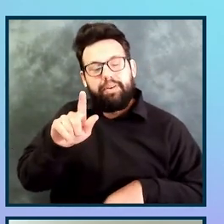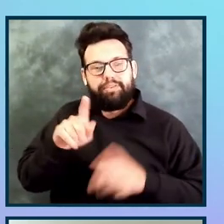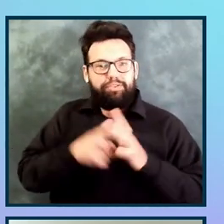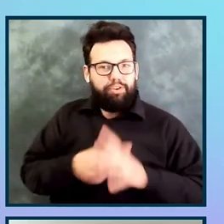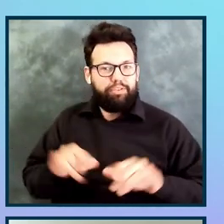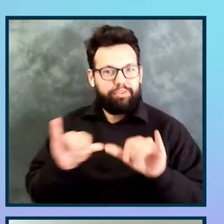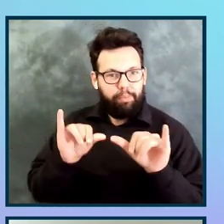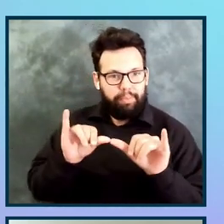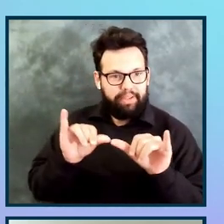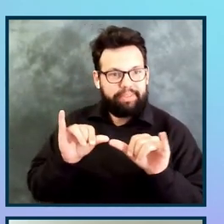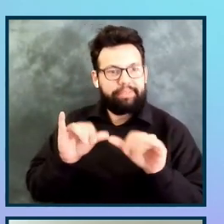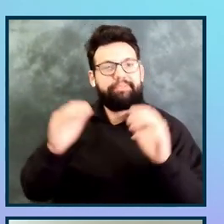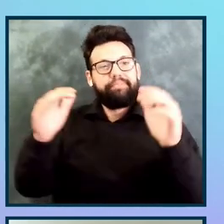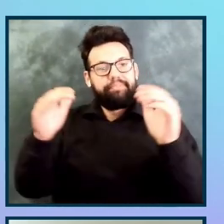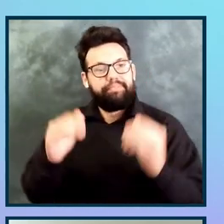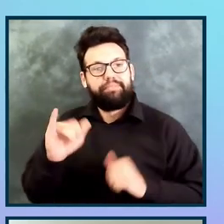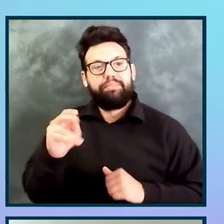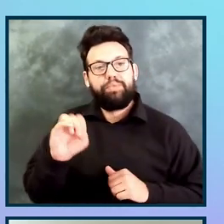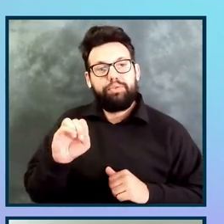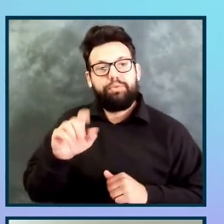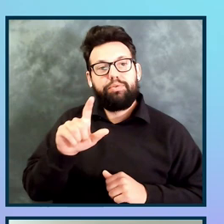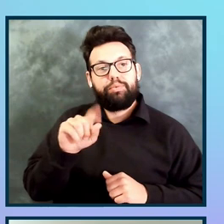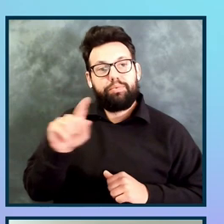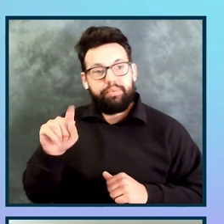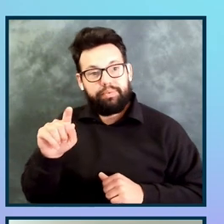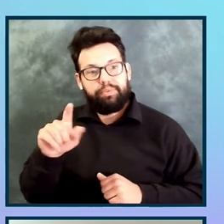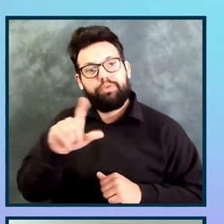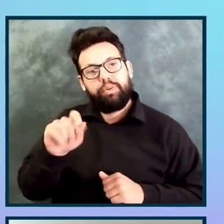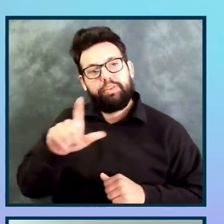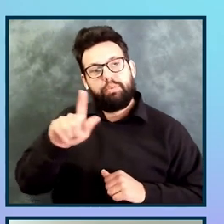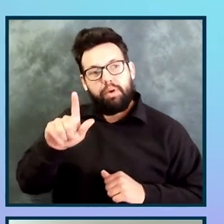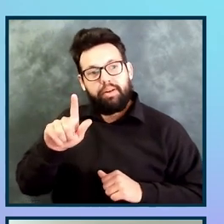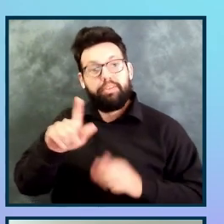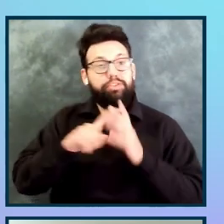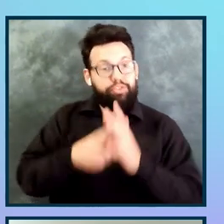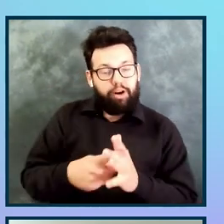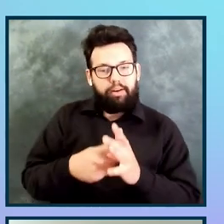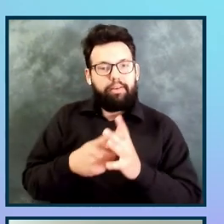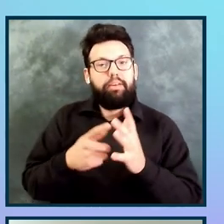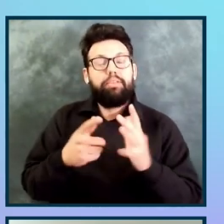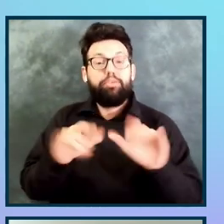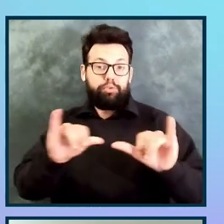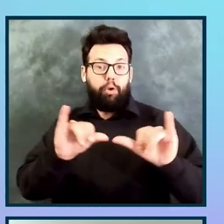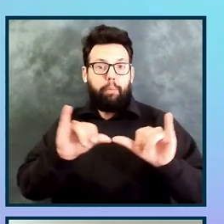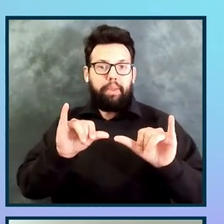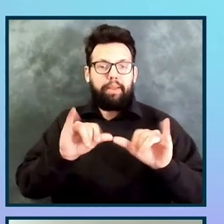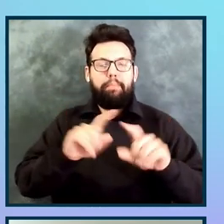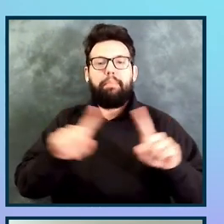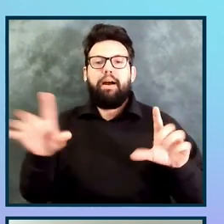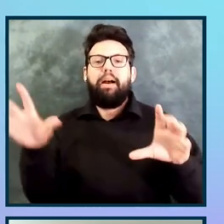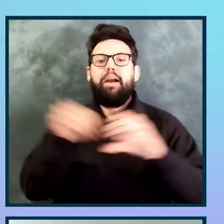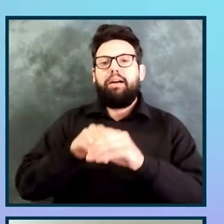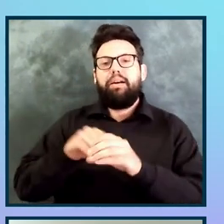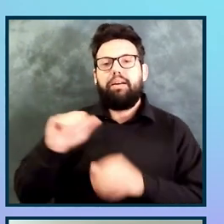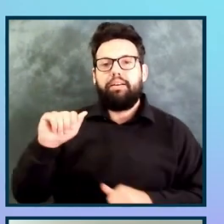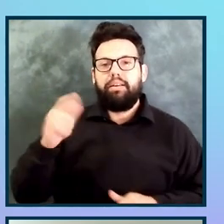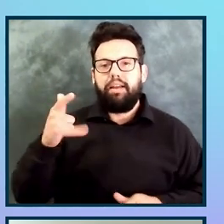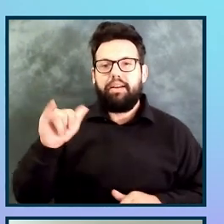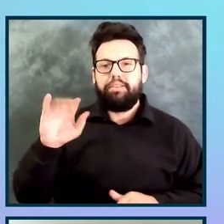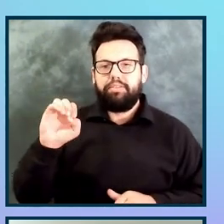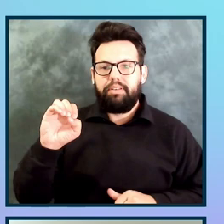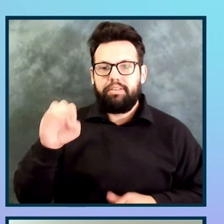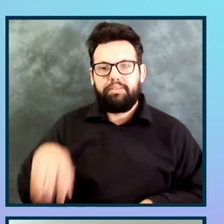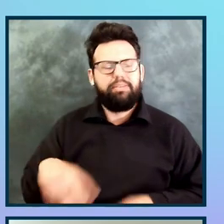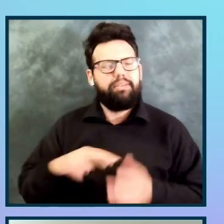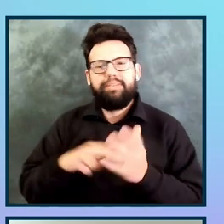kickoff. And we attempted to finalize the scoping, but we made it agile. And what we mean by that is we took a